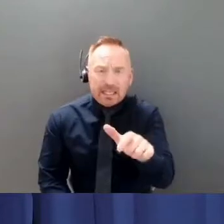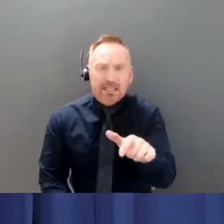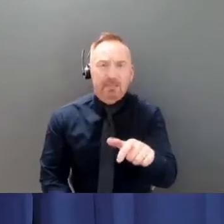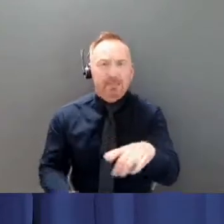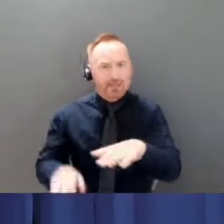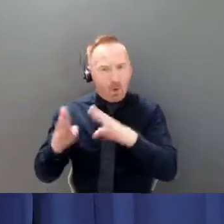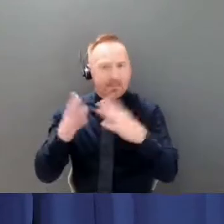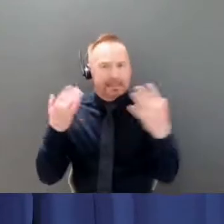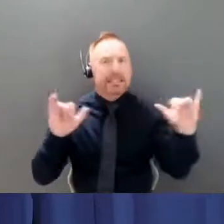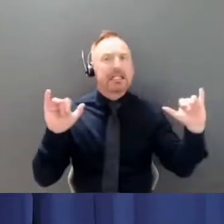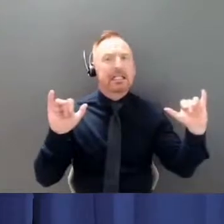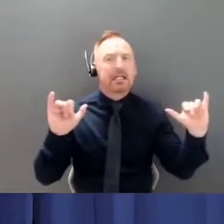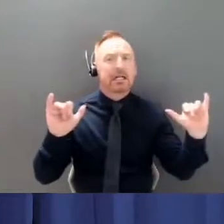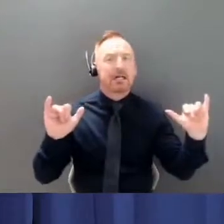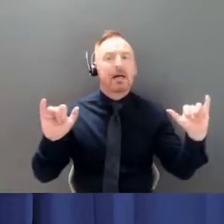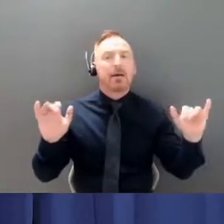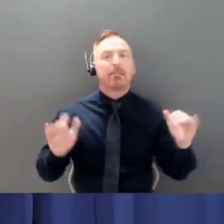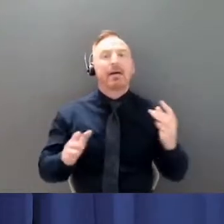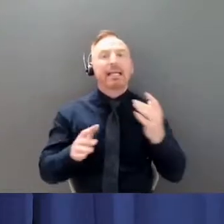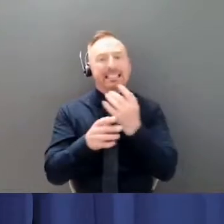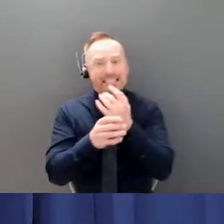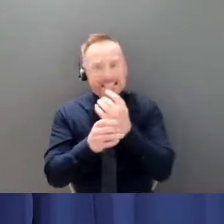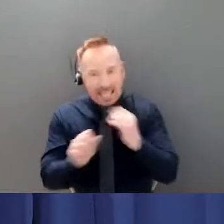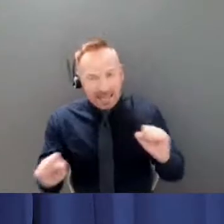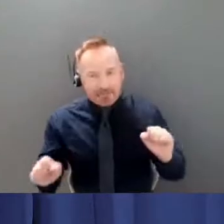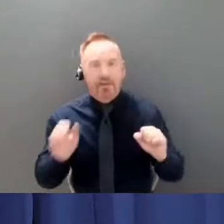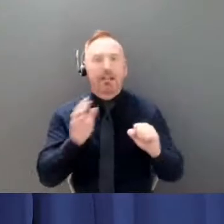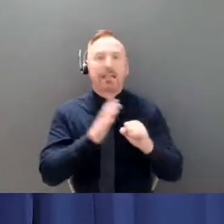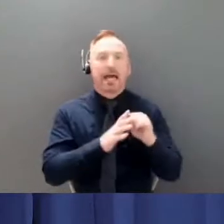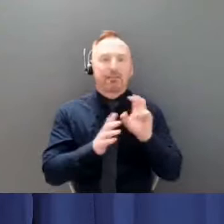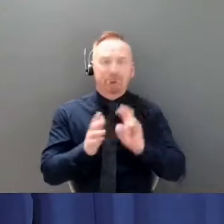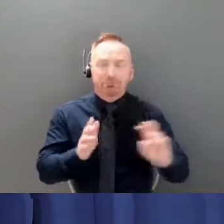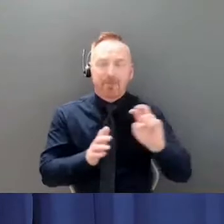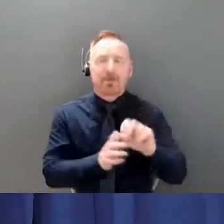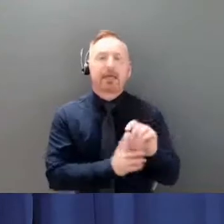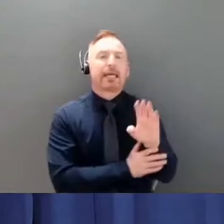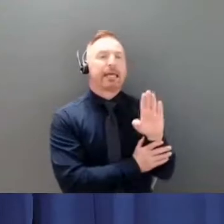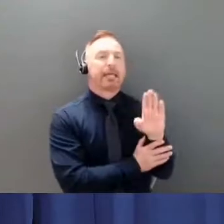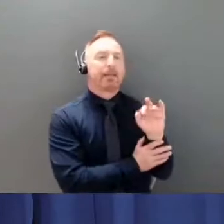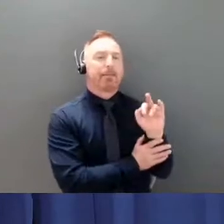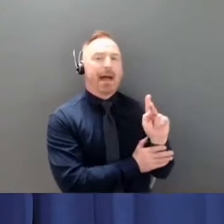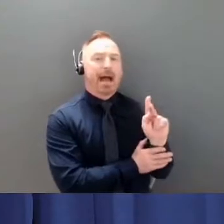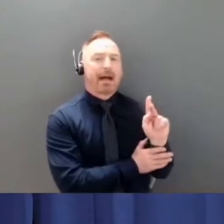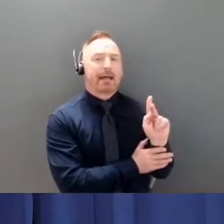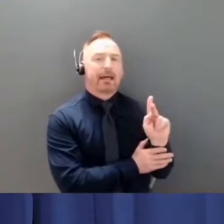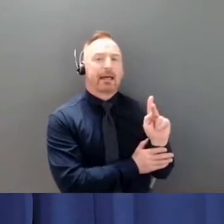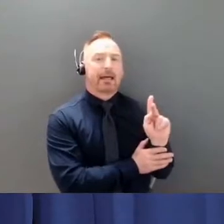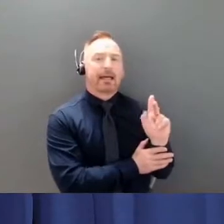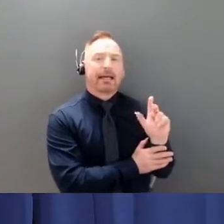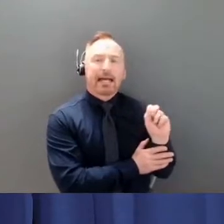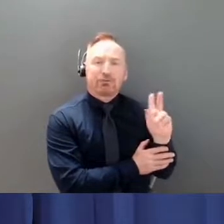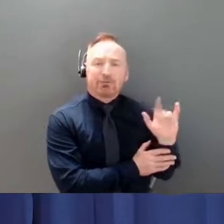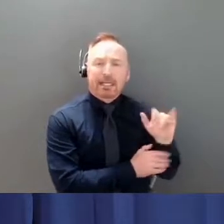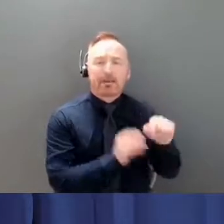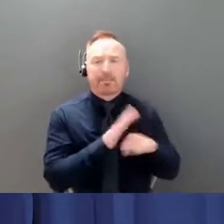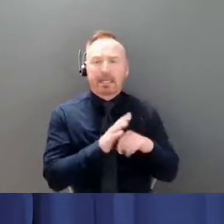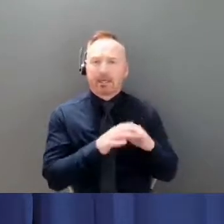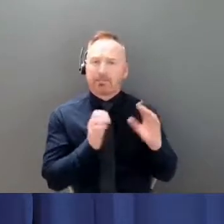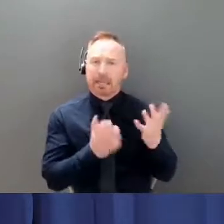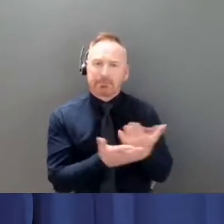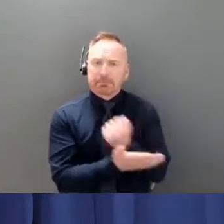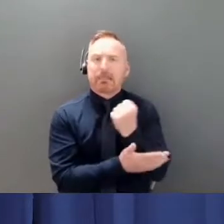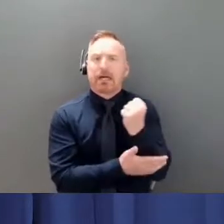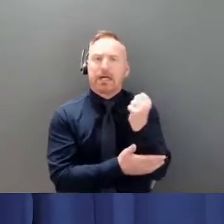respectful travel to the back country and taking advantage of the many tourism opportunities we still have within easy reach